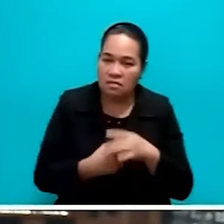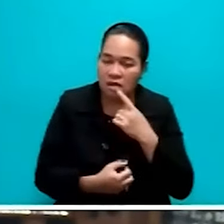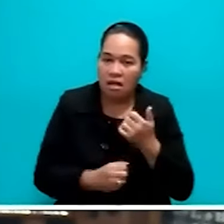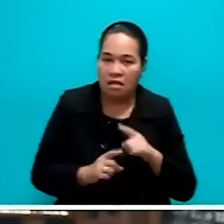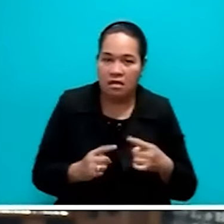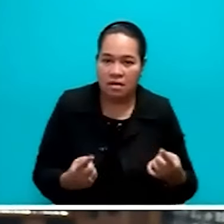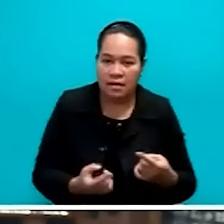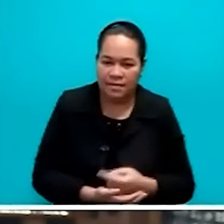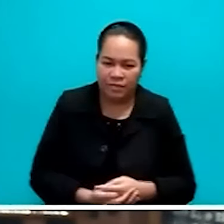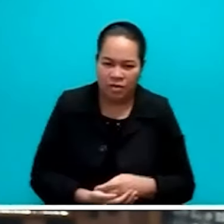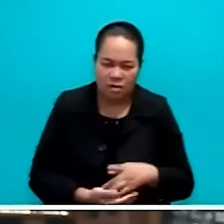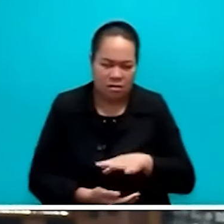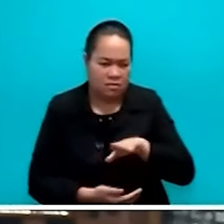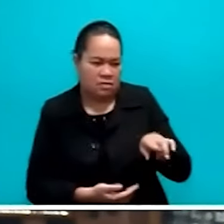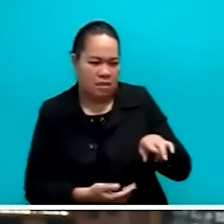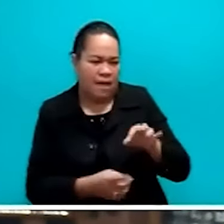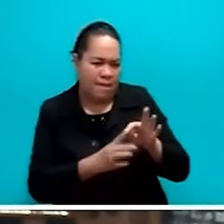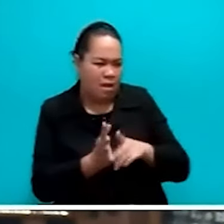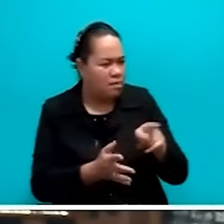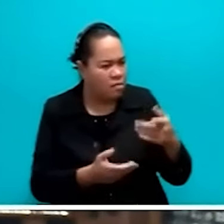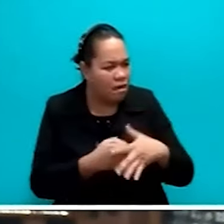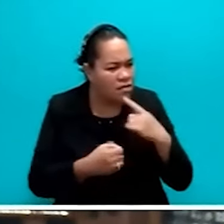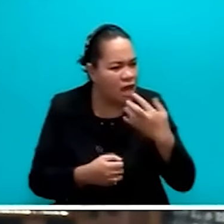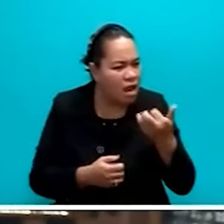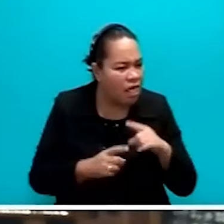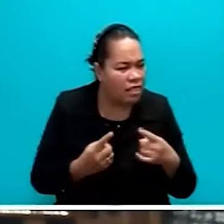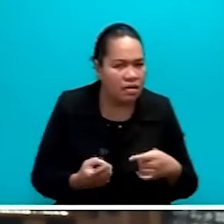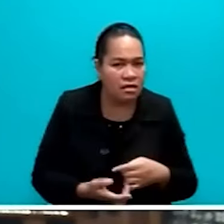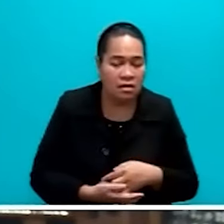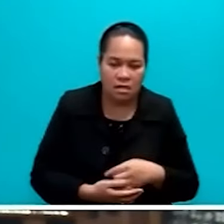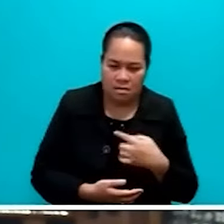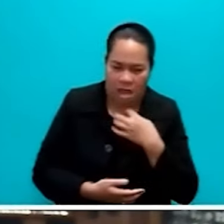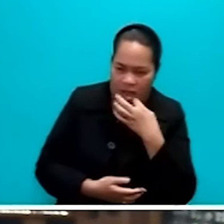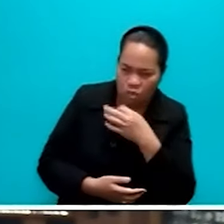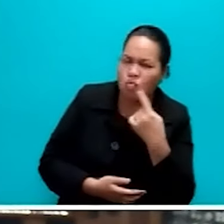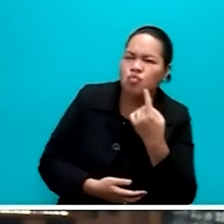And I said, Prime Minister, you haven't said anything. And I asked them, who is the school dropout?